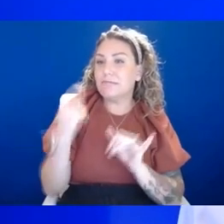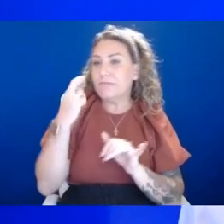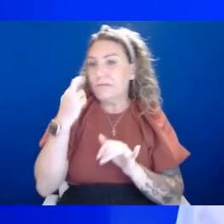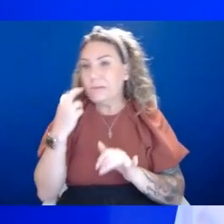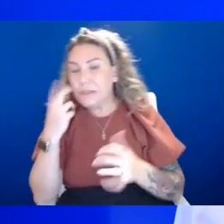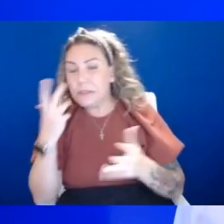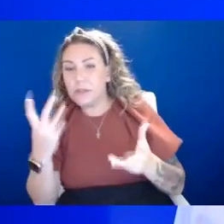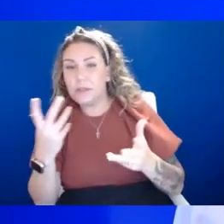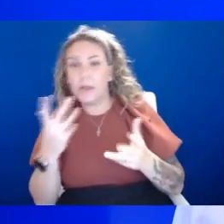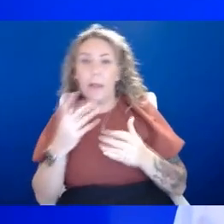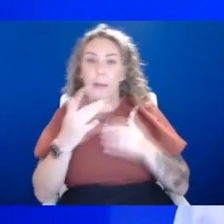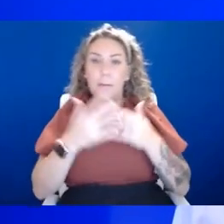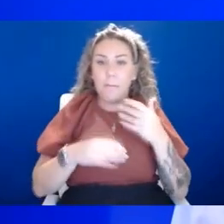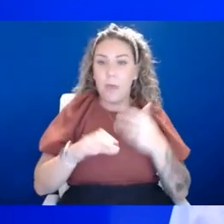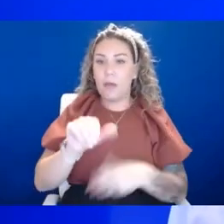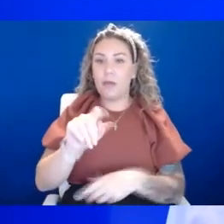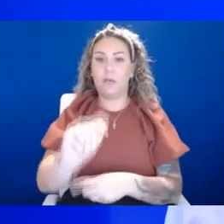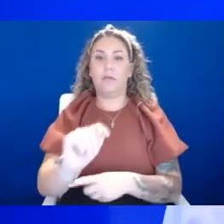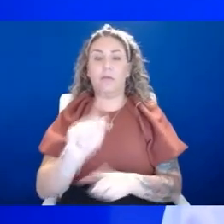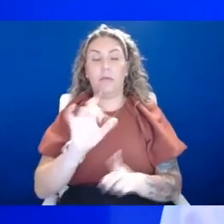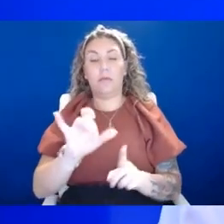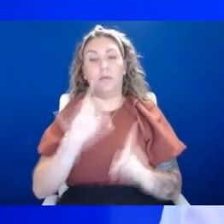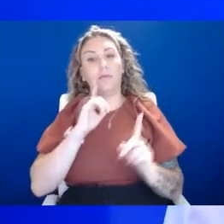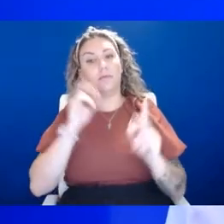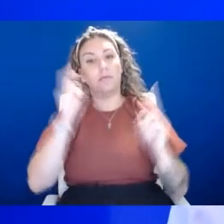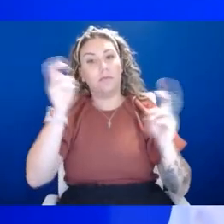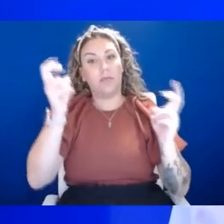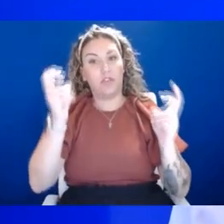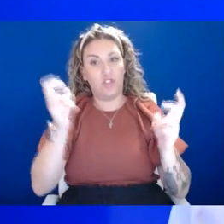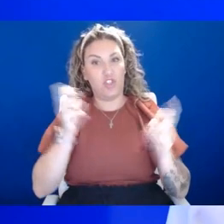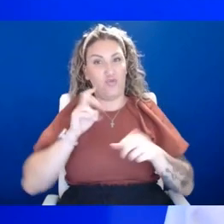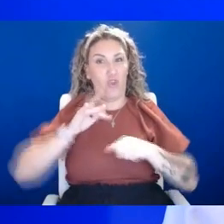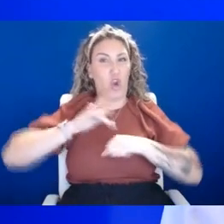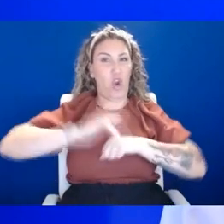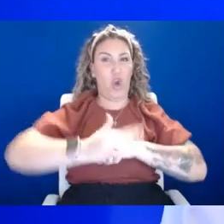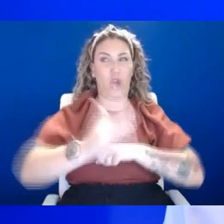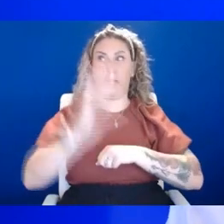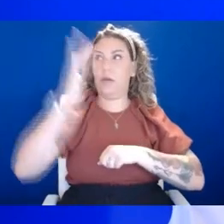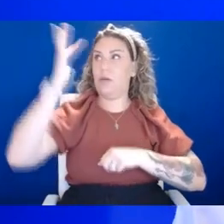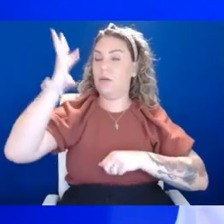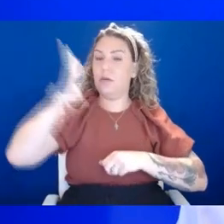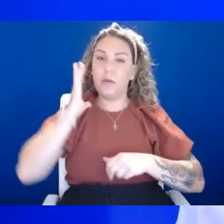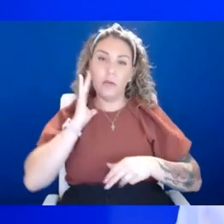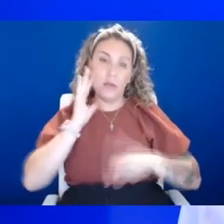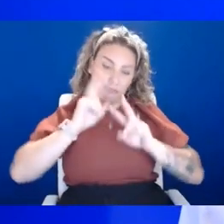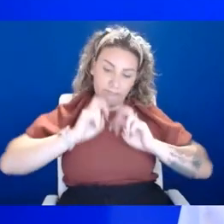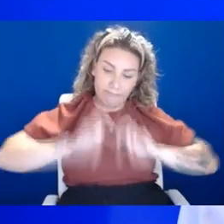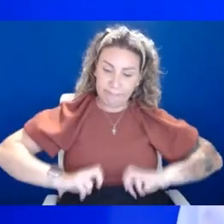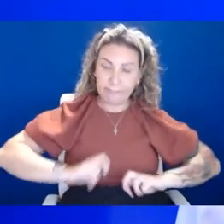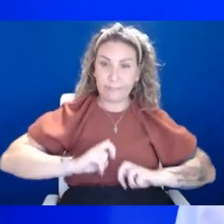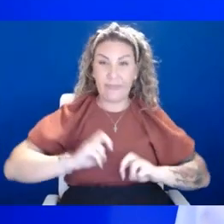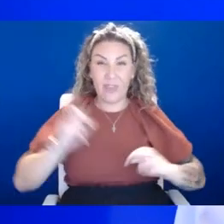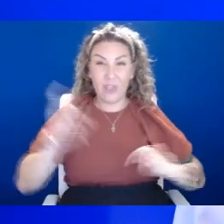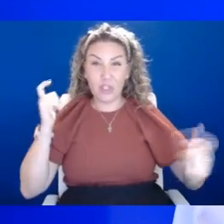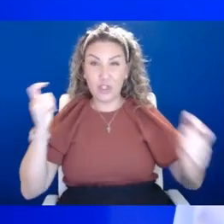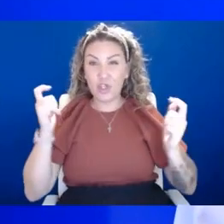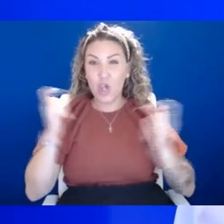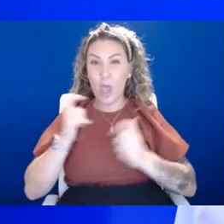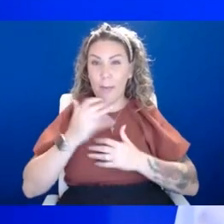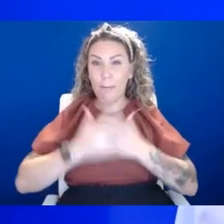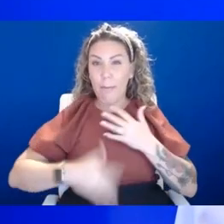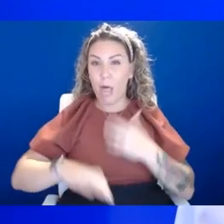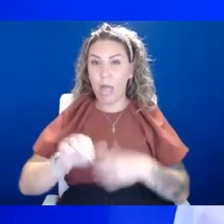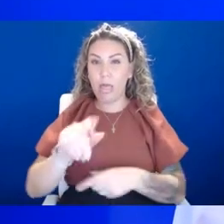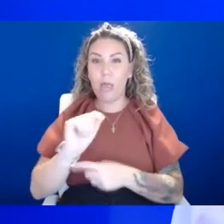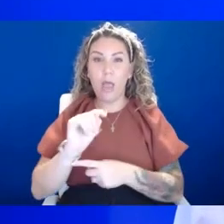clots, we've certainly know that has been an issue early on as far as looking at large blood clots, say in the lungs and in your, in your leg,